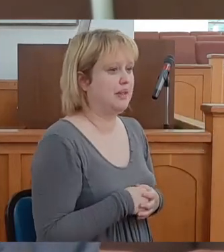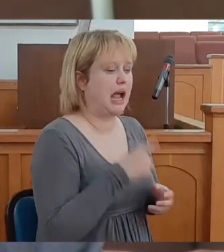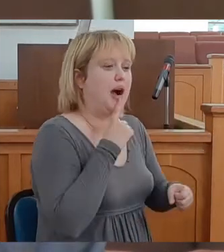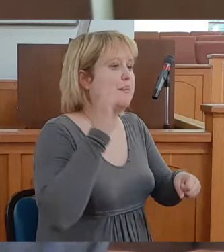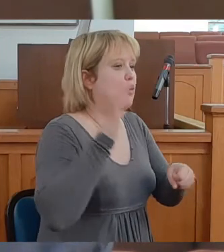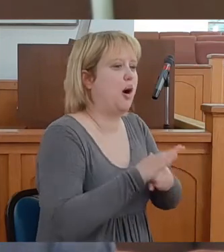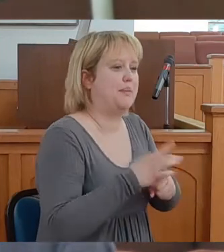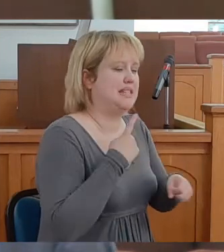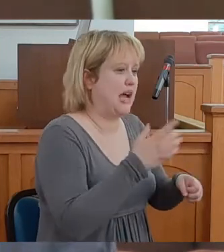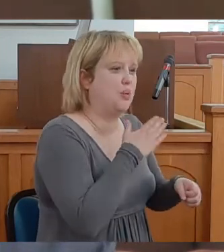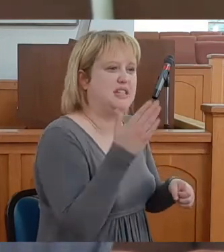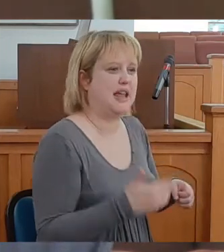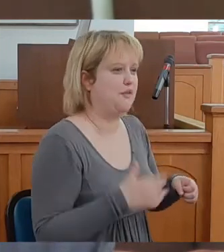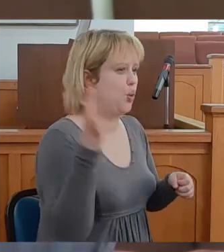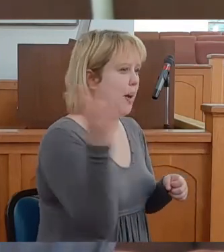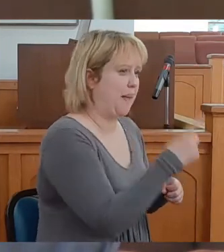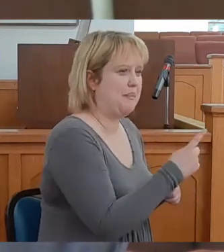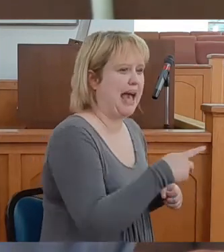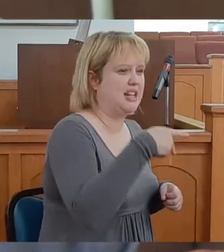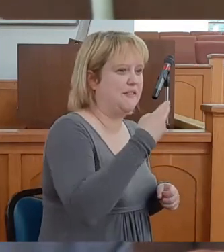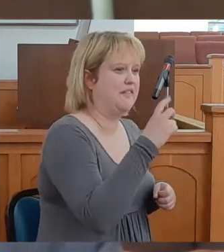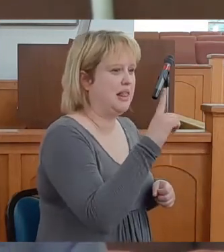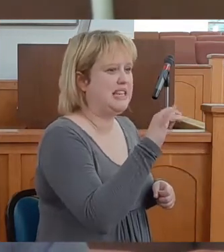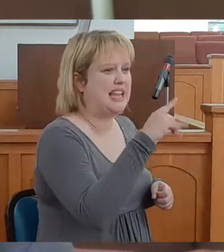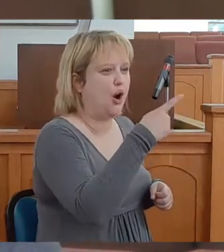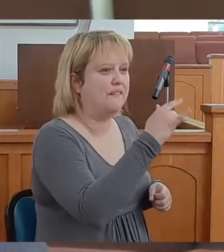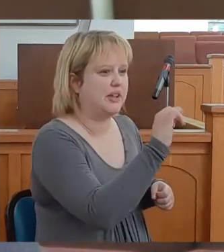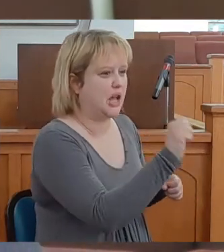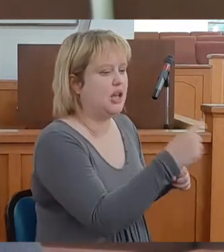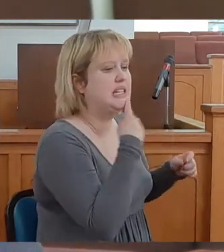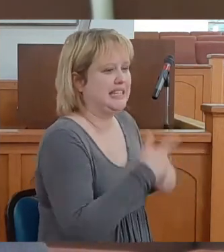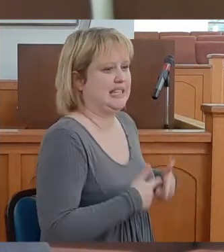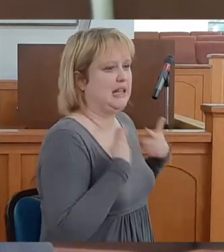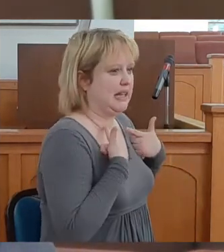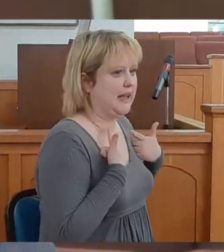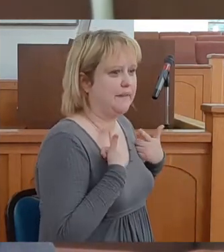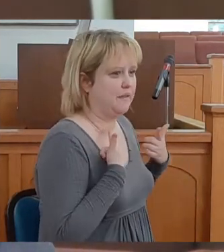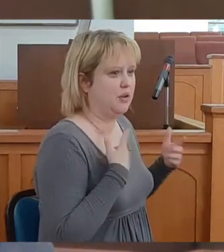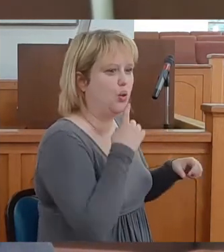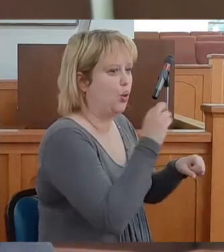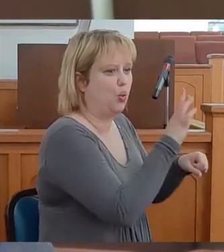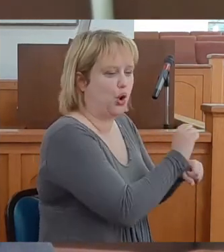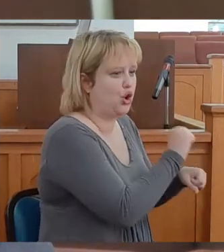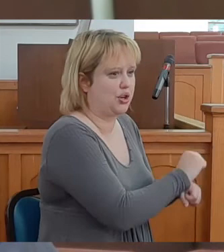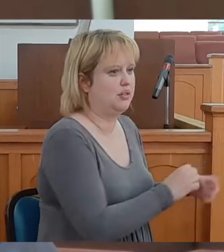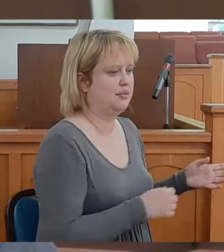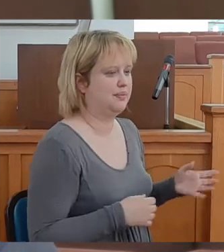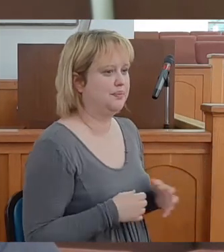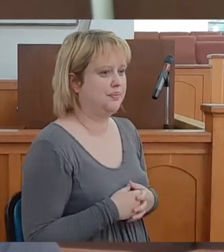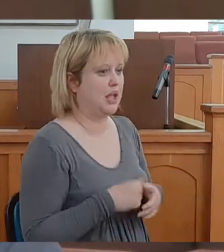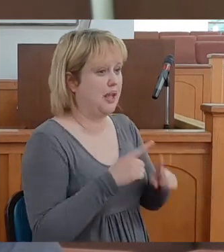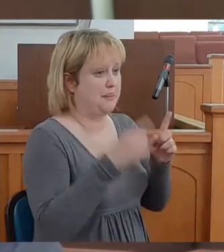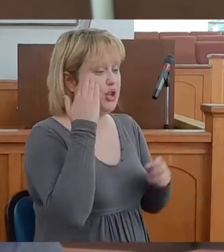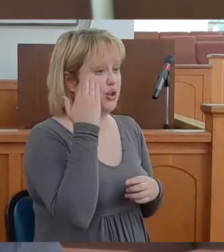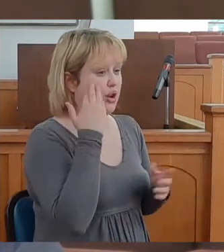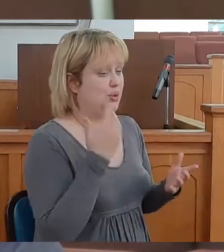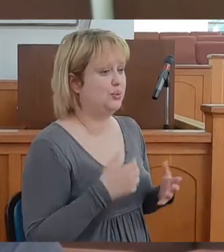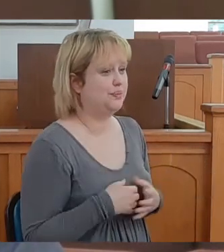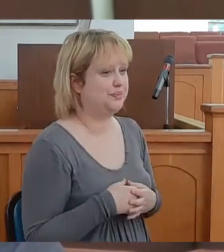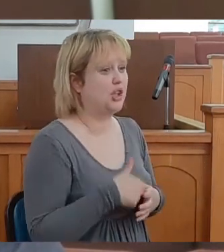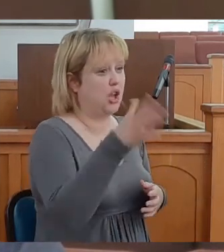I swore I was never going back to Philadelphia to live or to work. But you know,